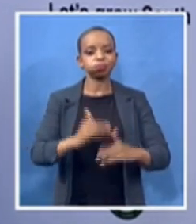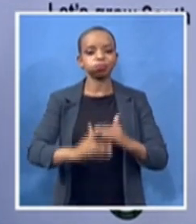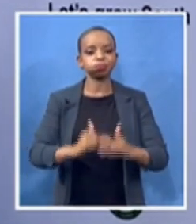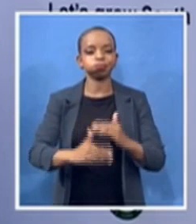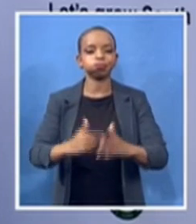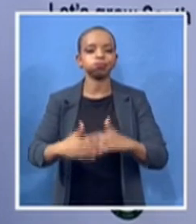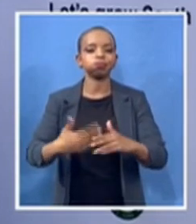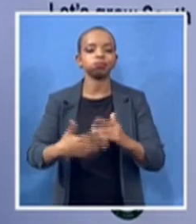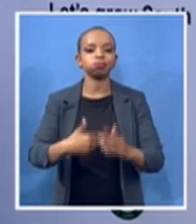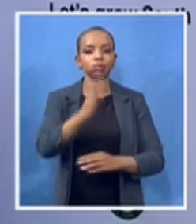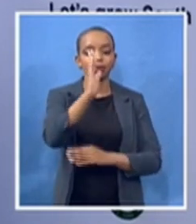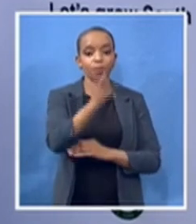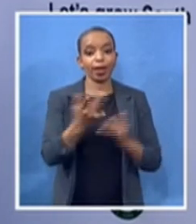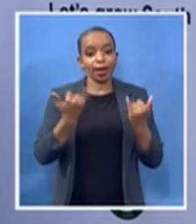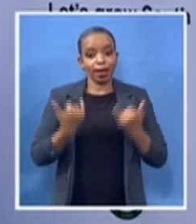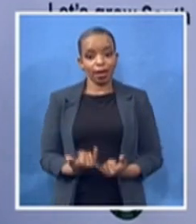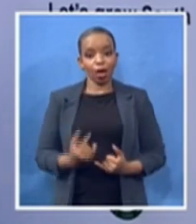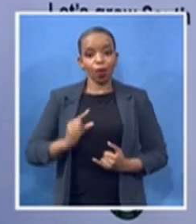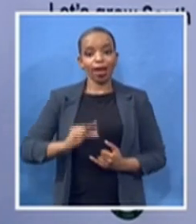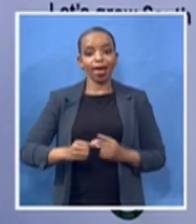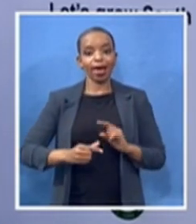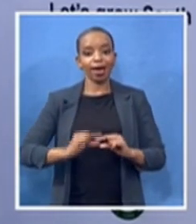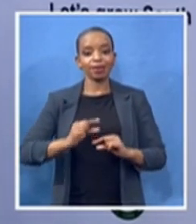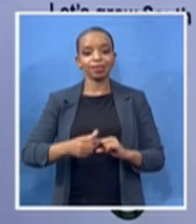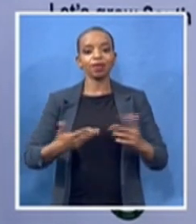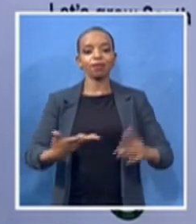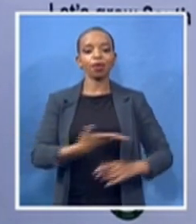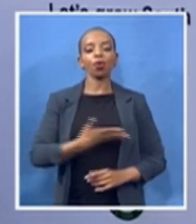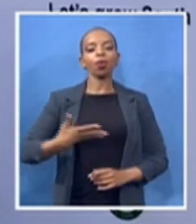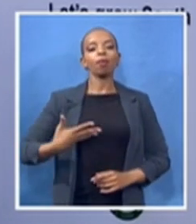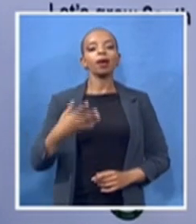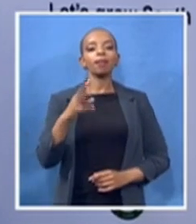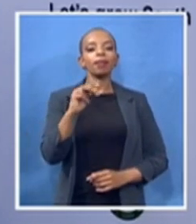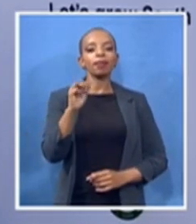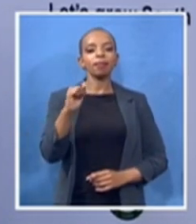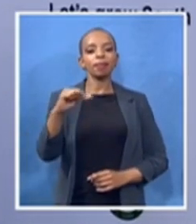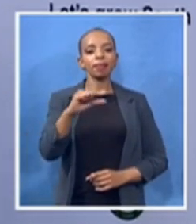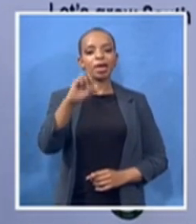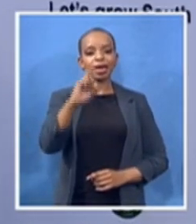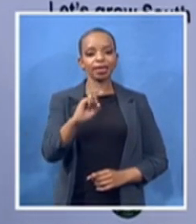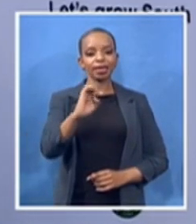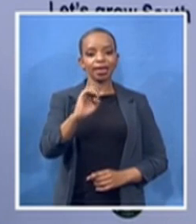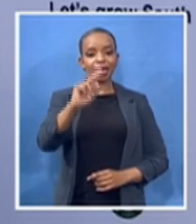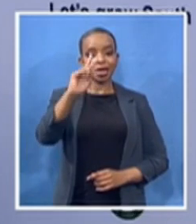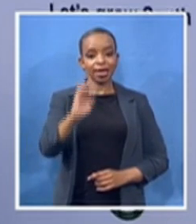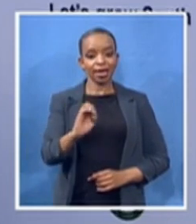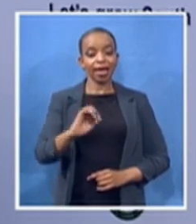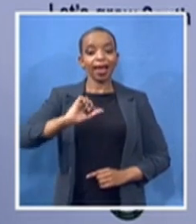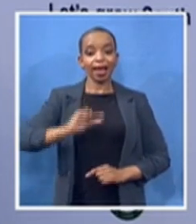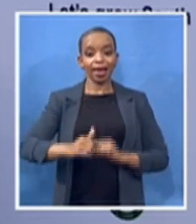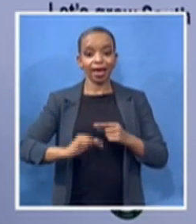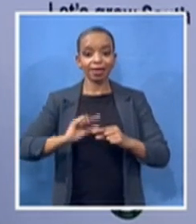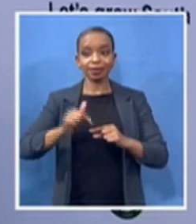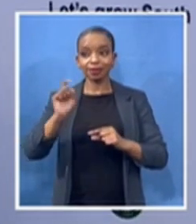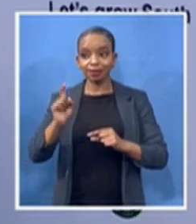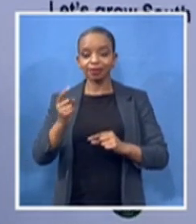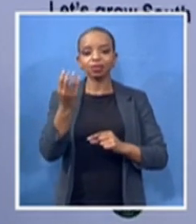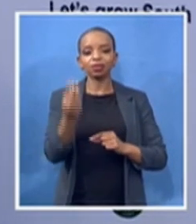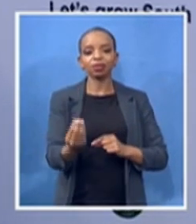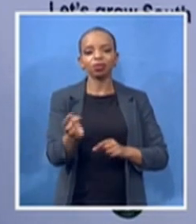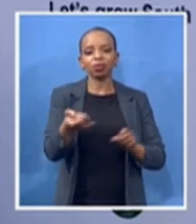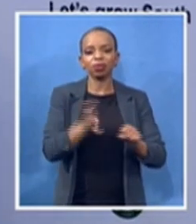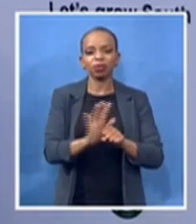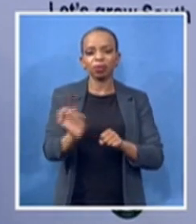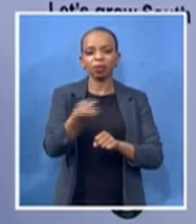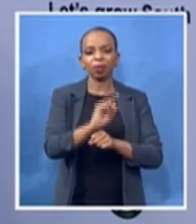a legacy that is full of power determination exceptionalism dignity and